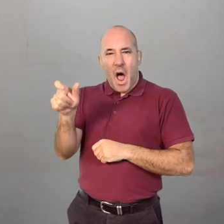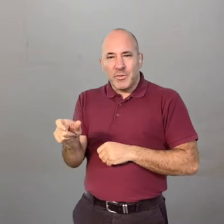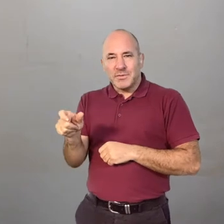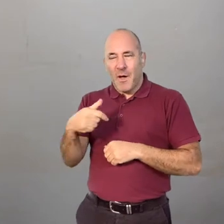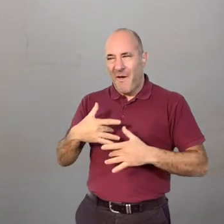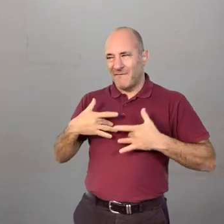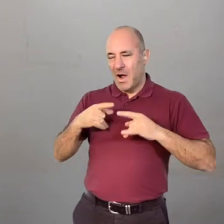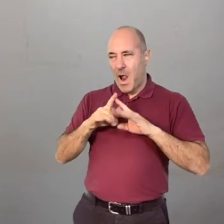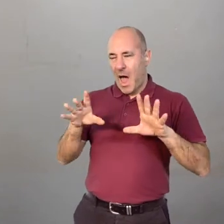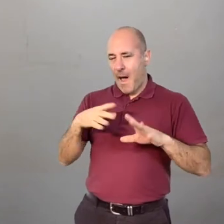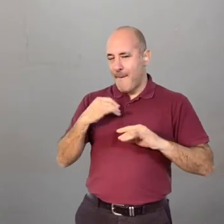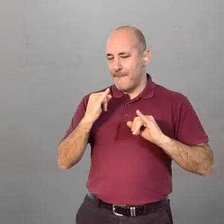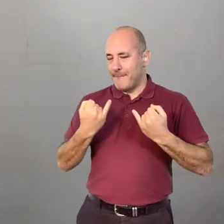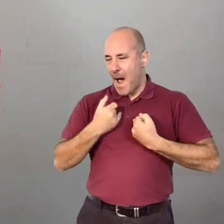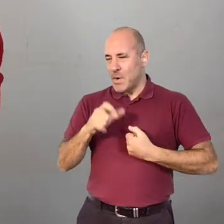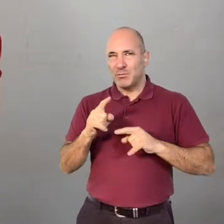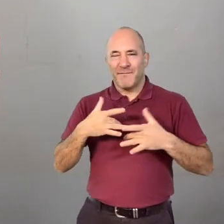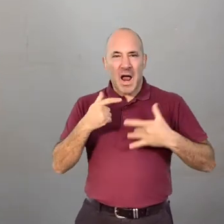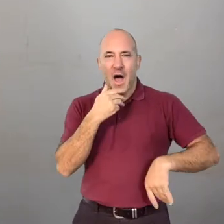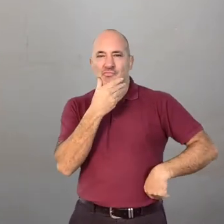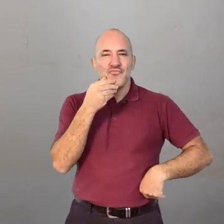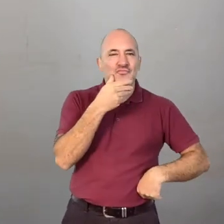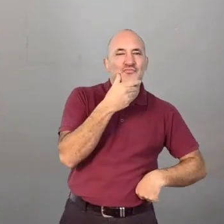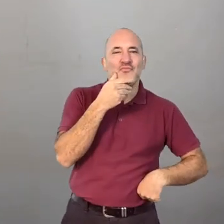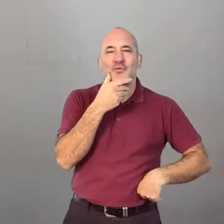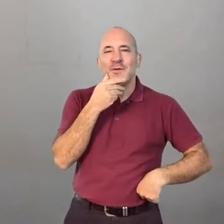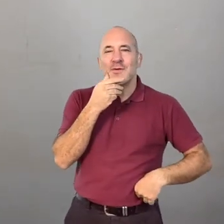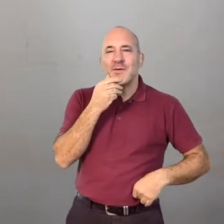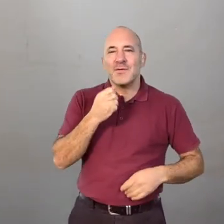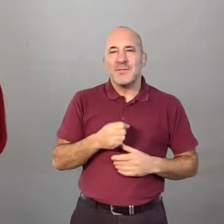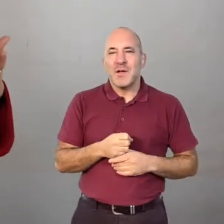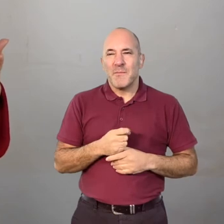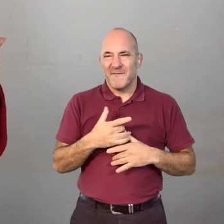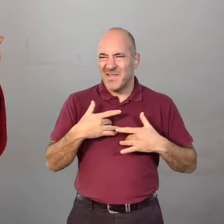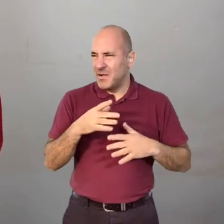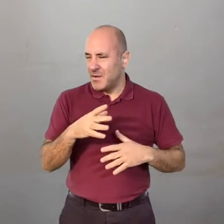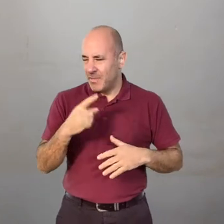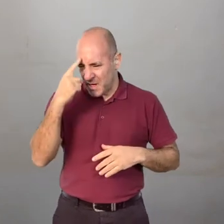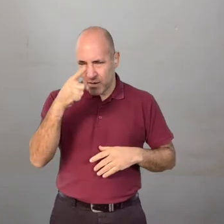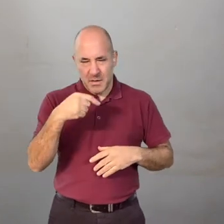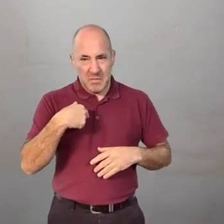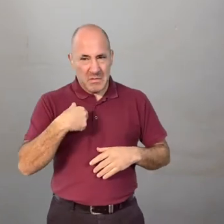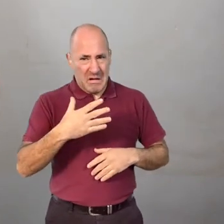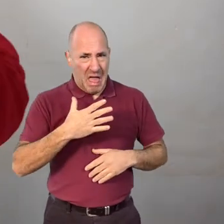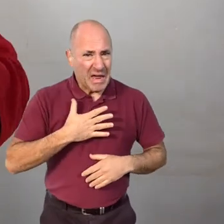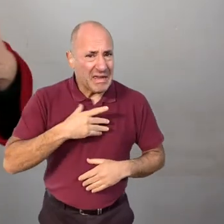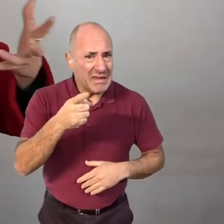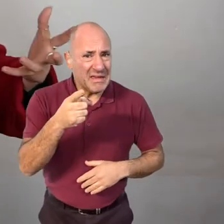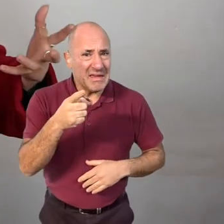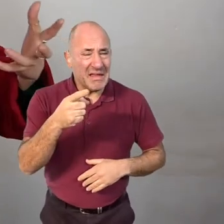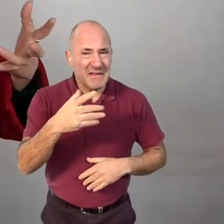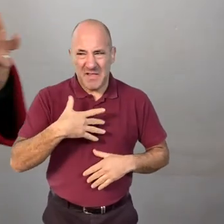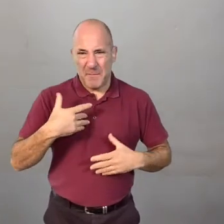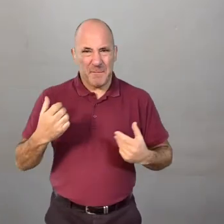with the character so what feelings does it bring up to be a villain do you like it do you feel